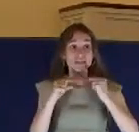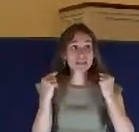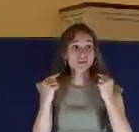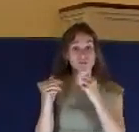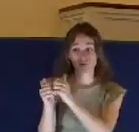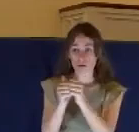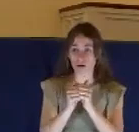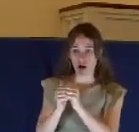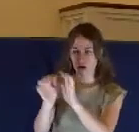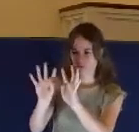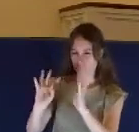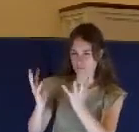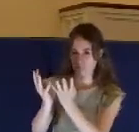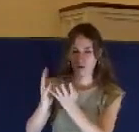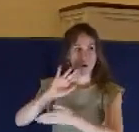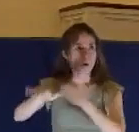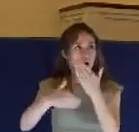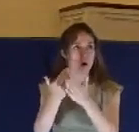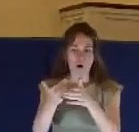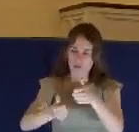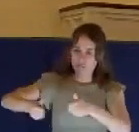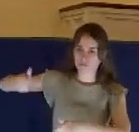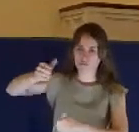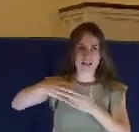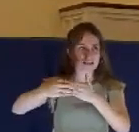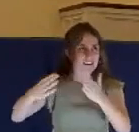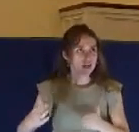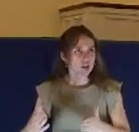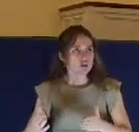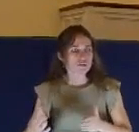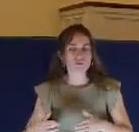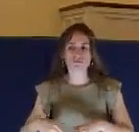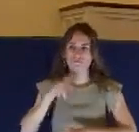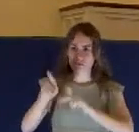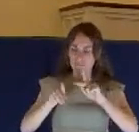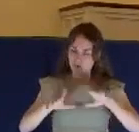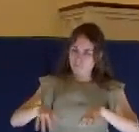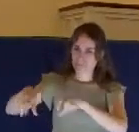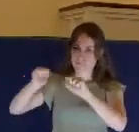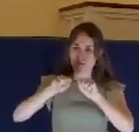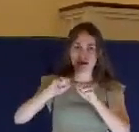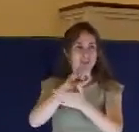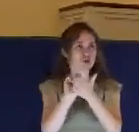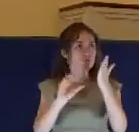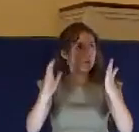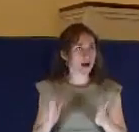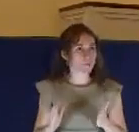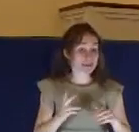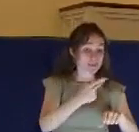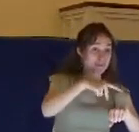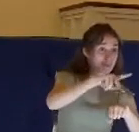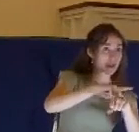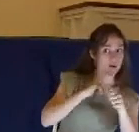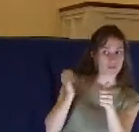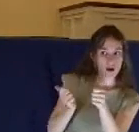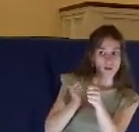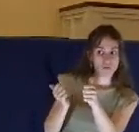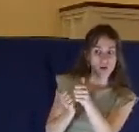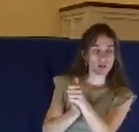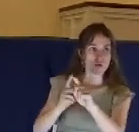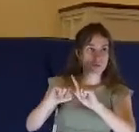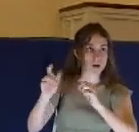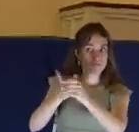priests and the elders and the scribes. And Peter followed afar off, even into the palace of the high priest,